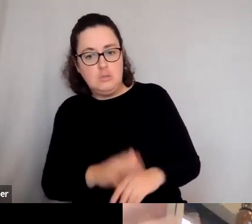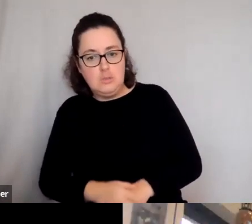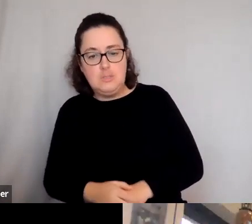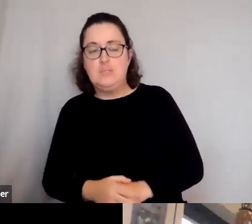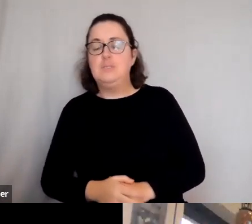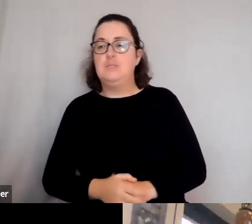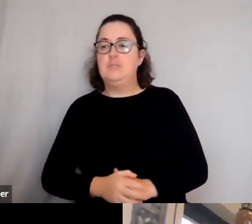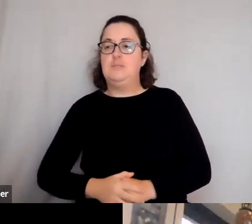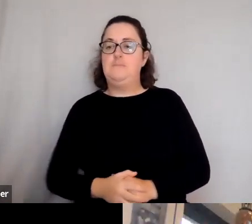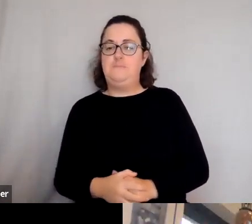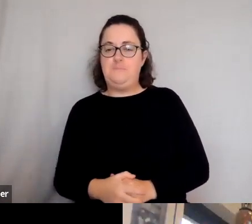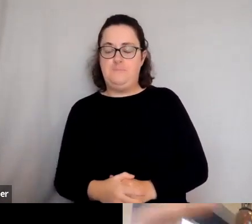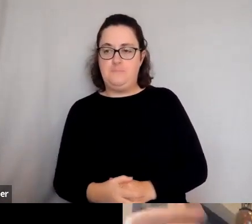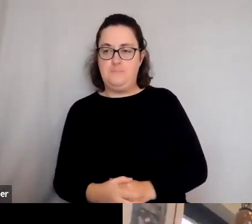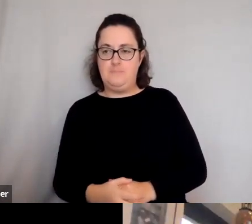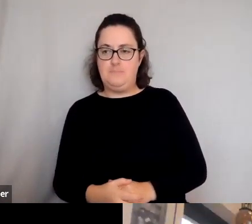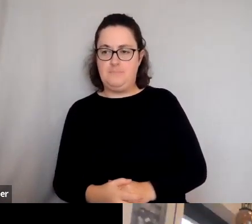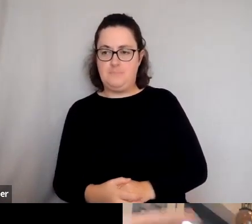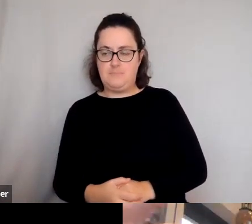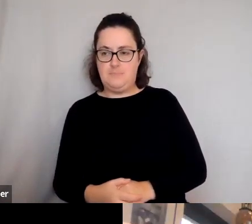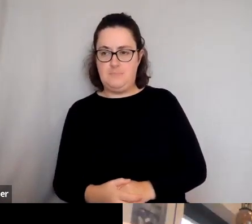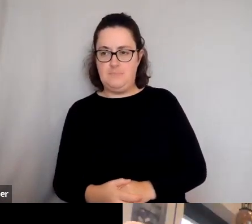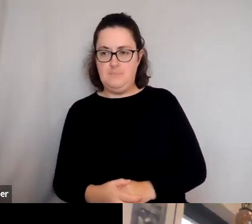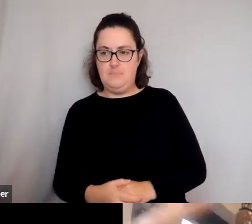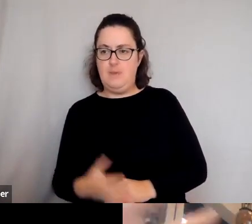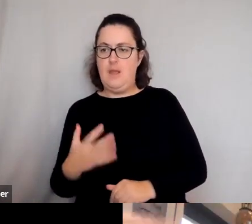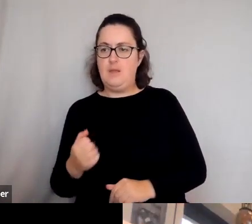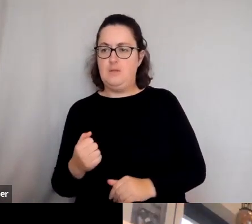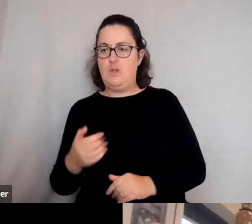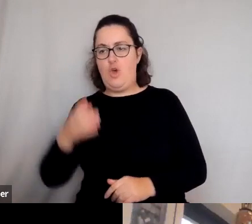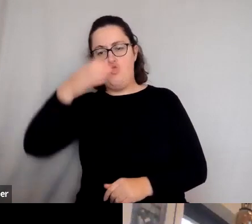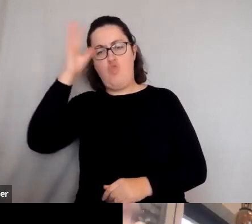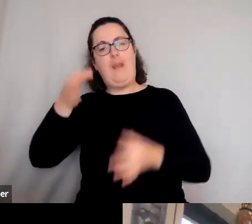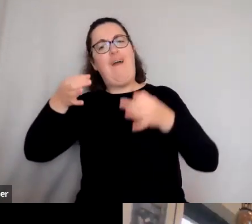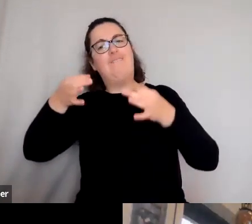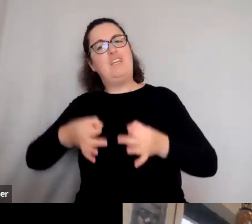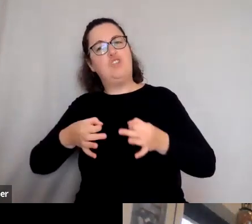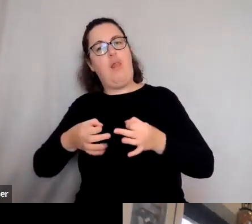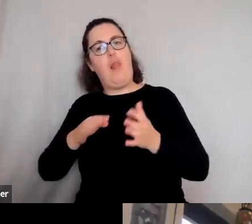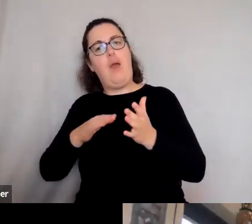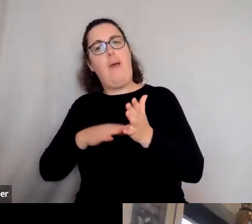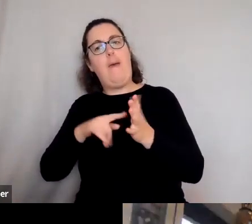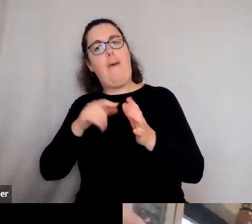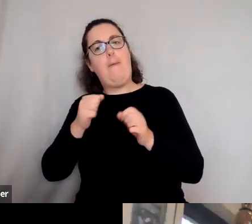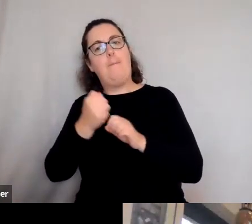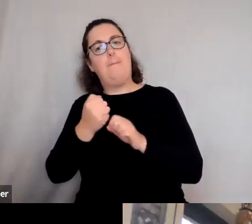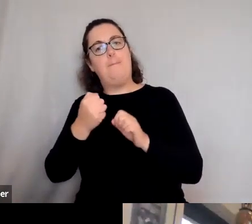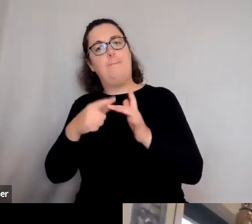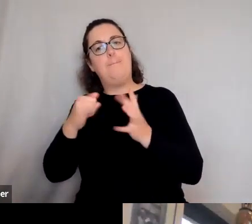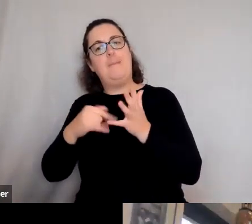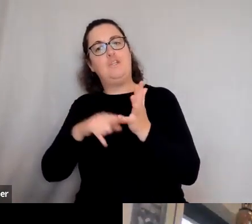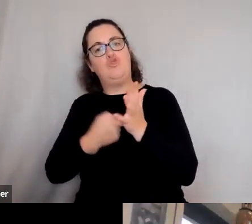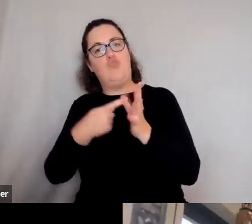there's a magistrate in Rome and a Roman official who's conducting elections and they vote by